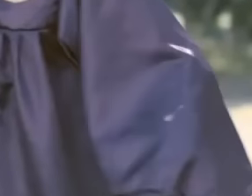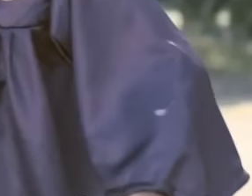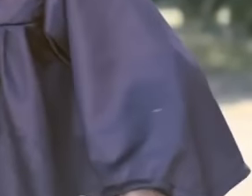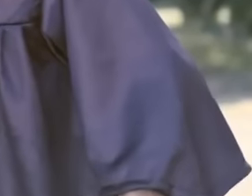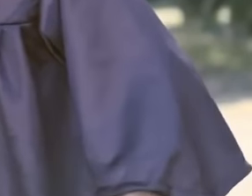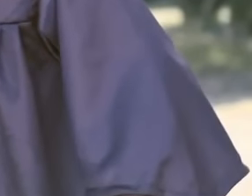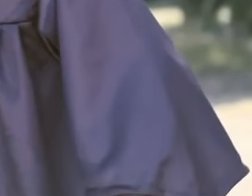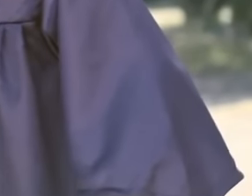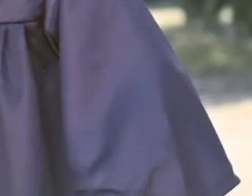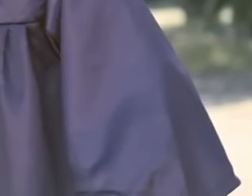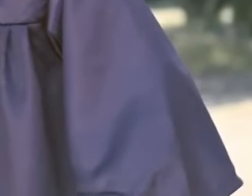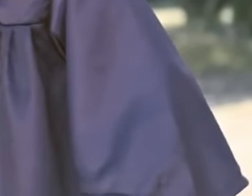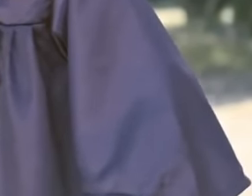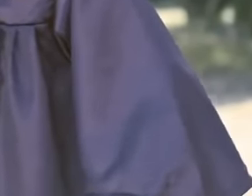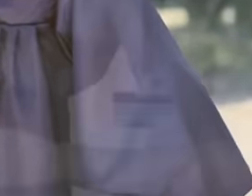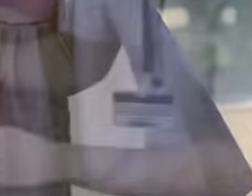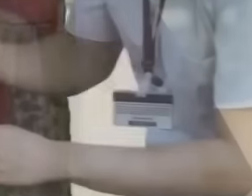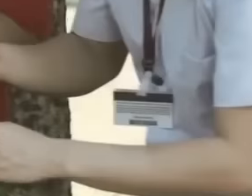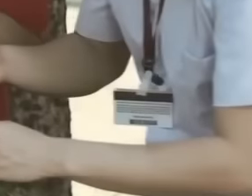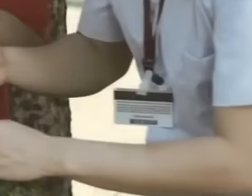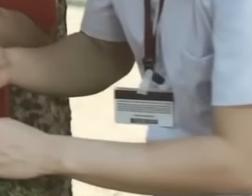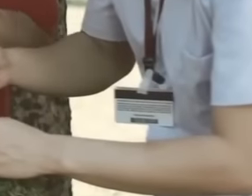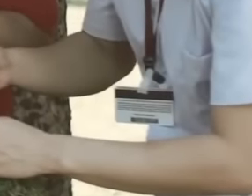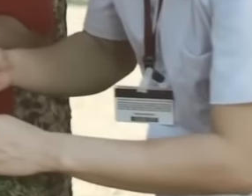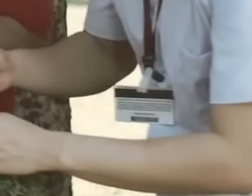'y ahawit